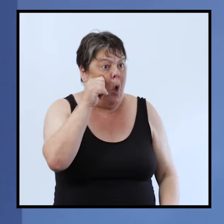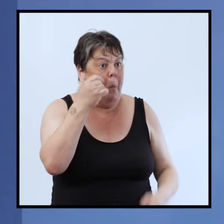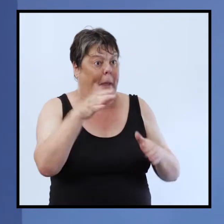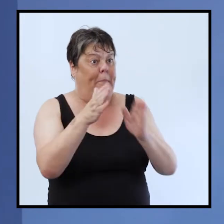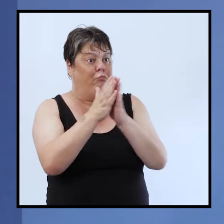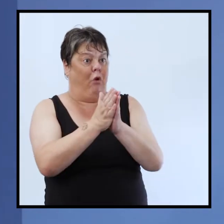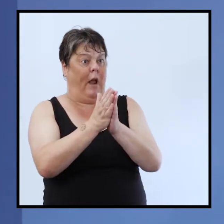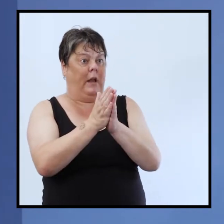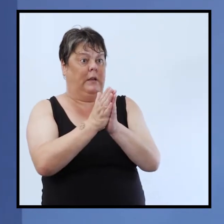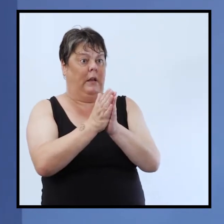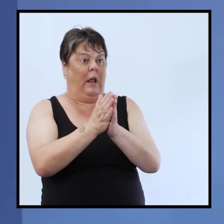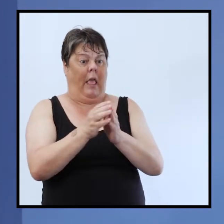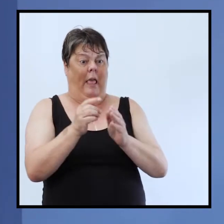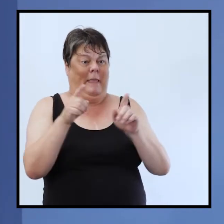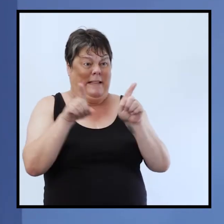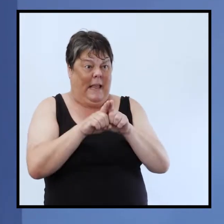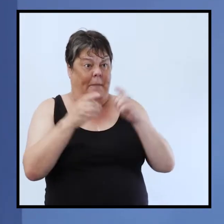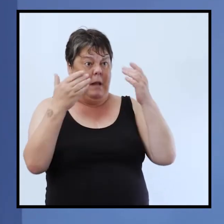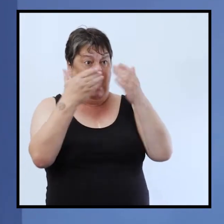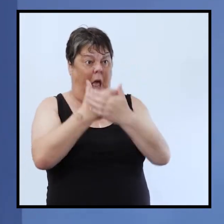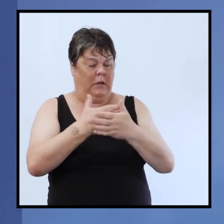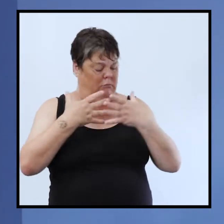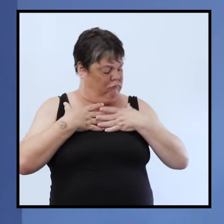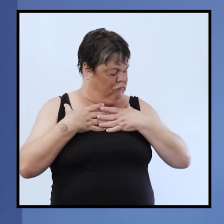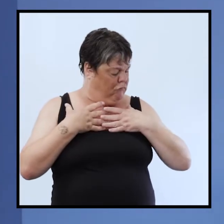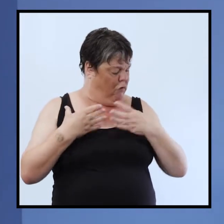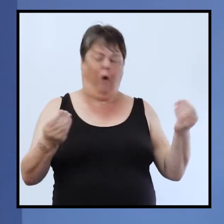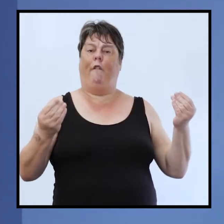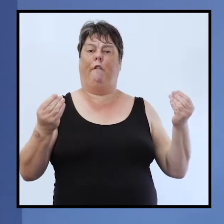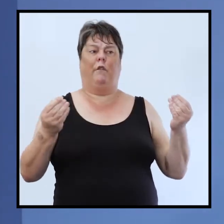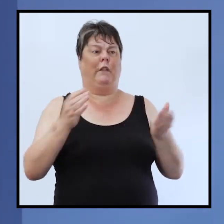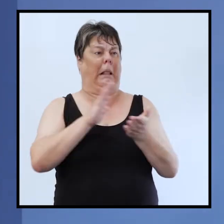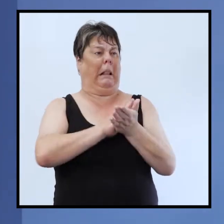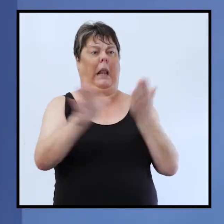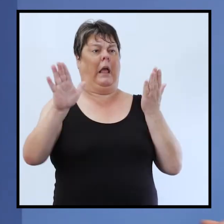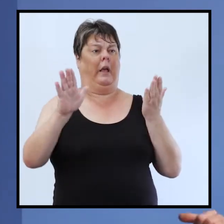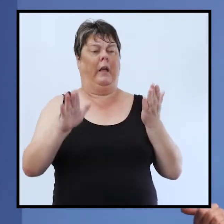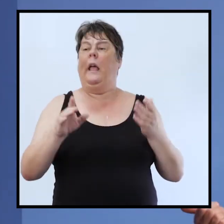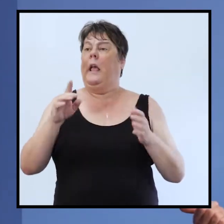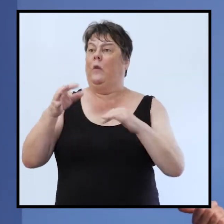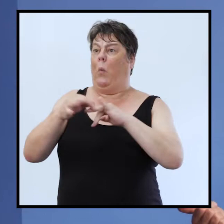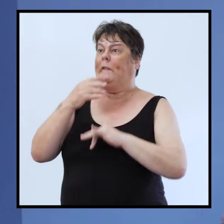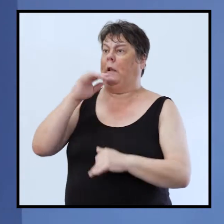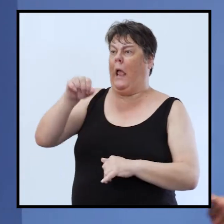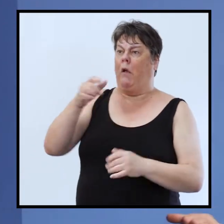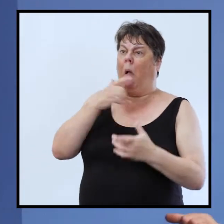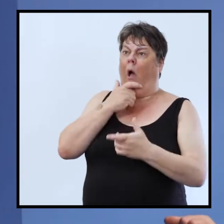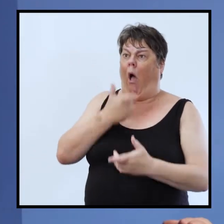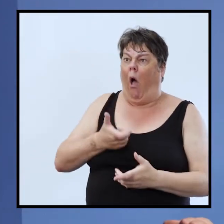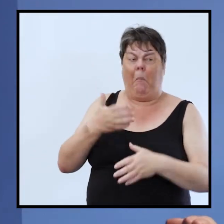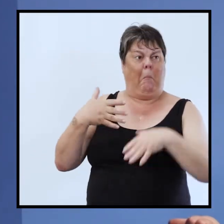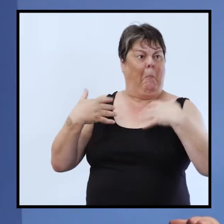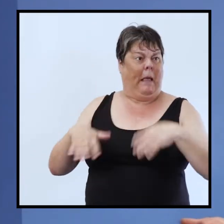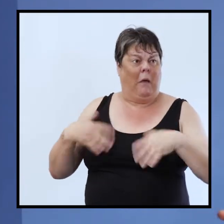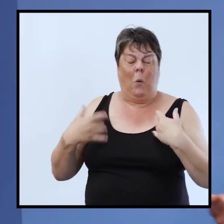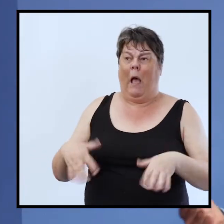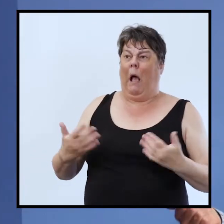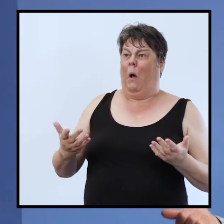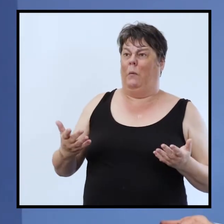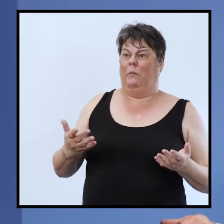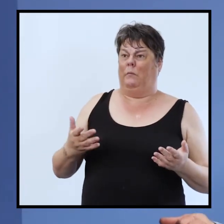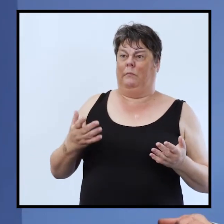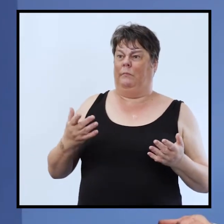prayed just that night you just went completely every part of my and his wife is good yeah he's amazing he's he's amazing